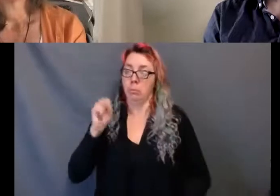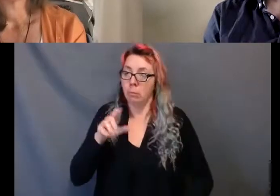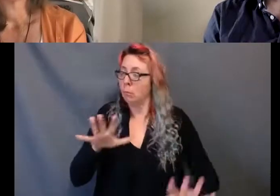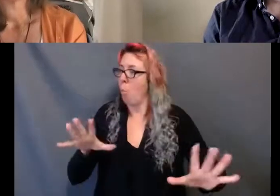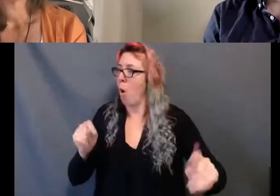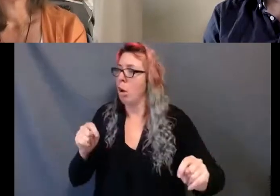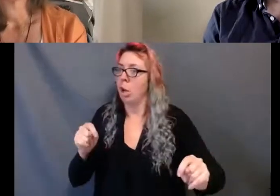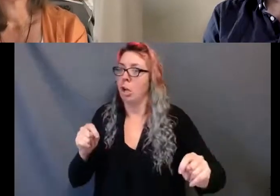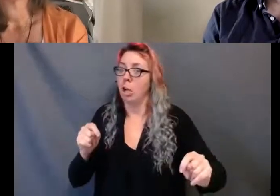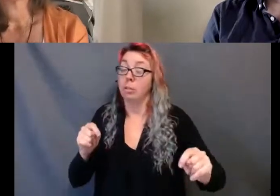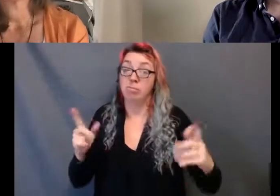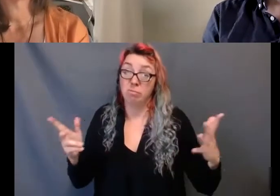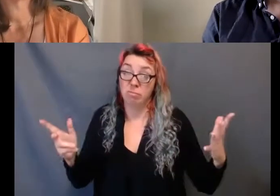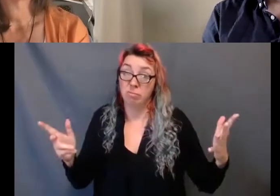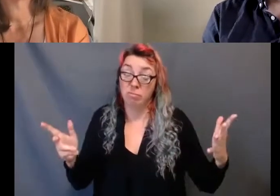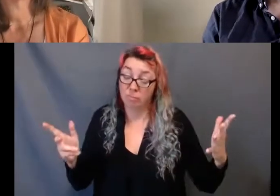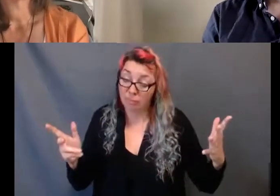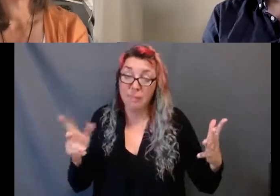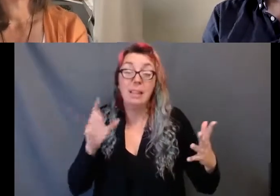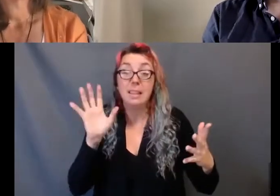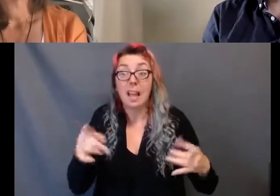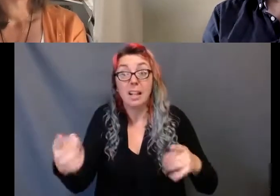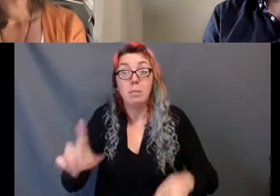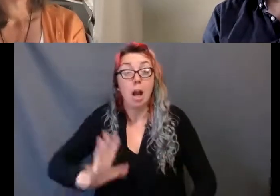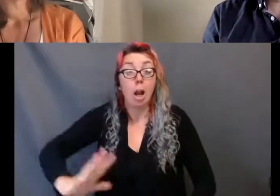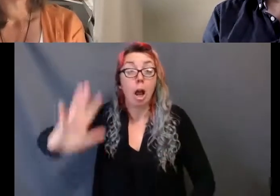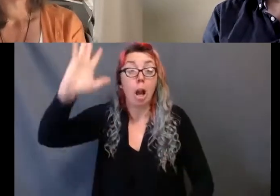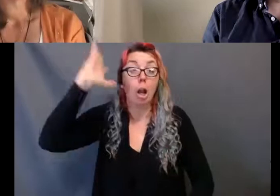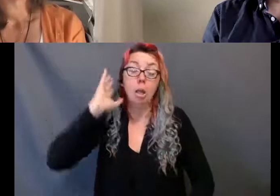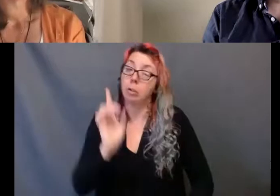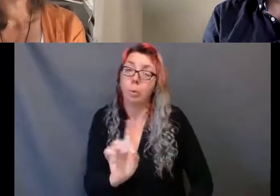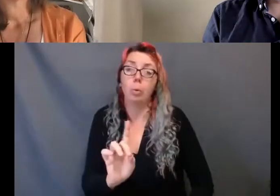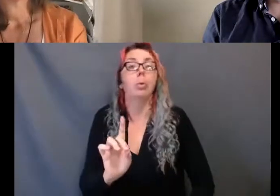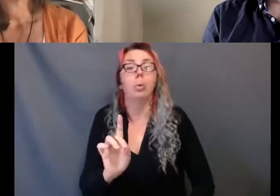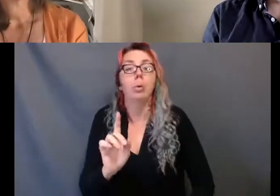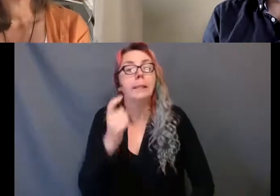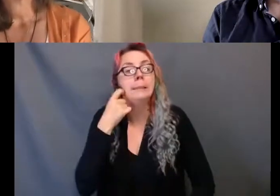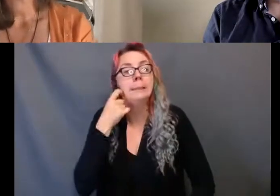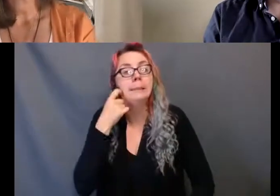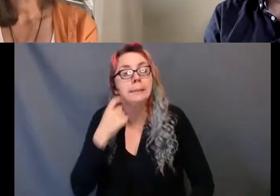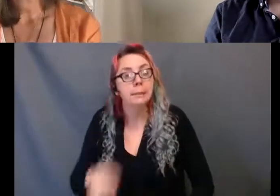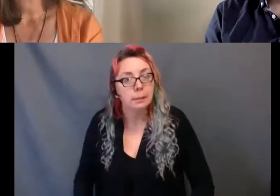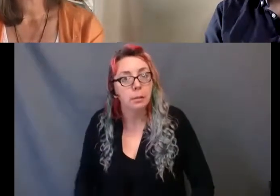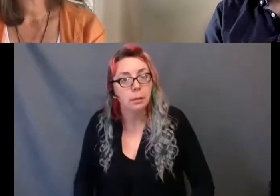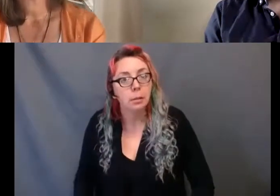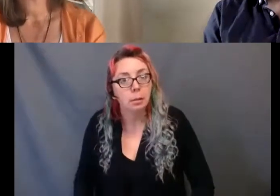and not in some long ago time, removed from our collective responsibility or somewhere south of the 49th parallel.